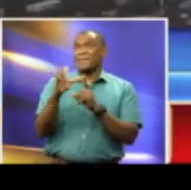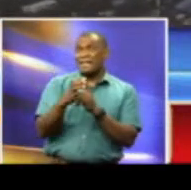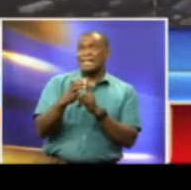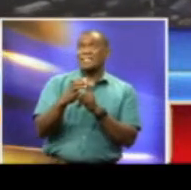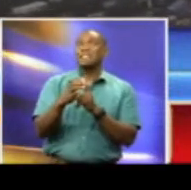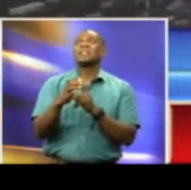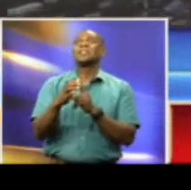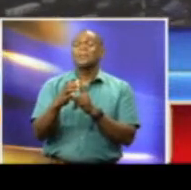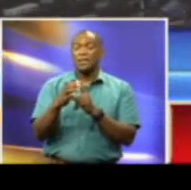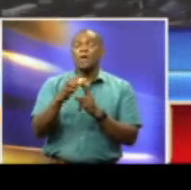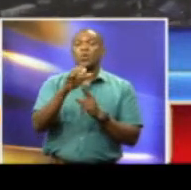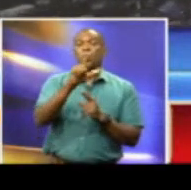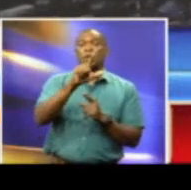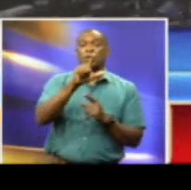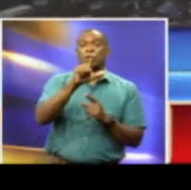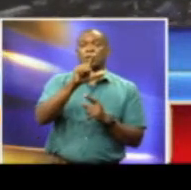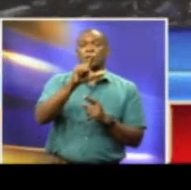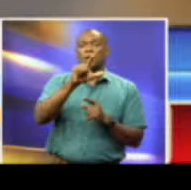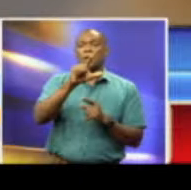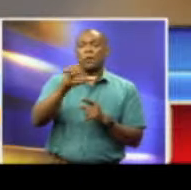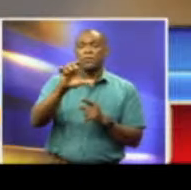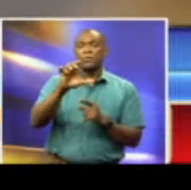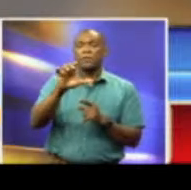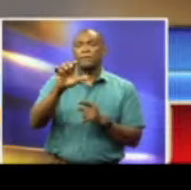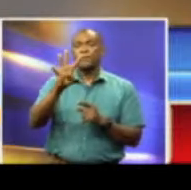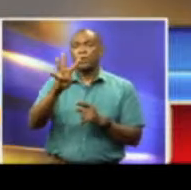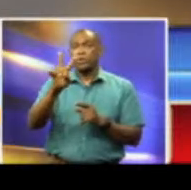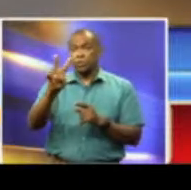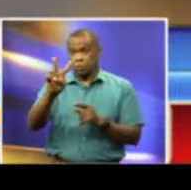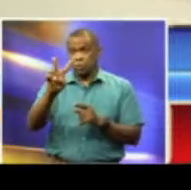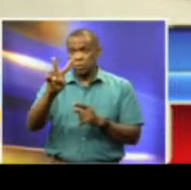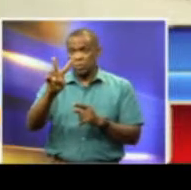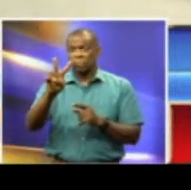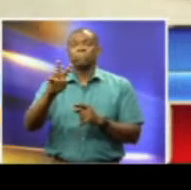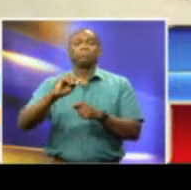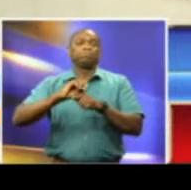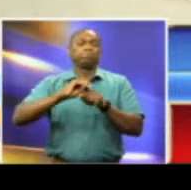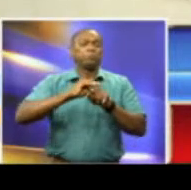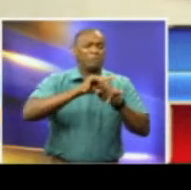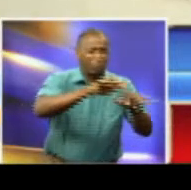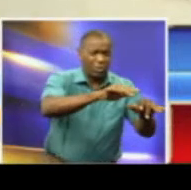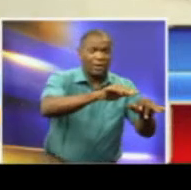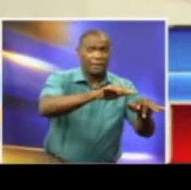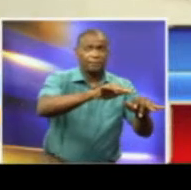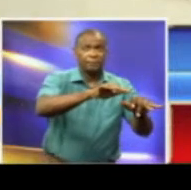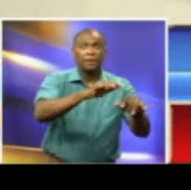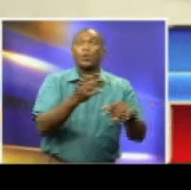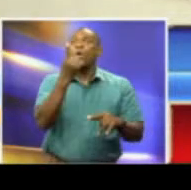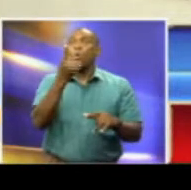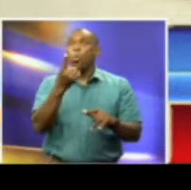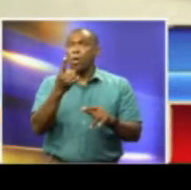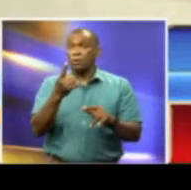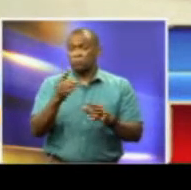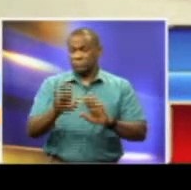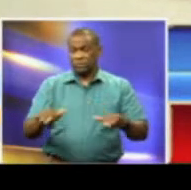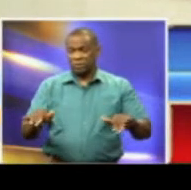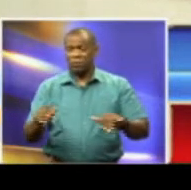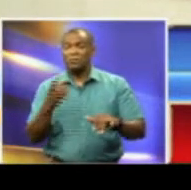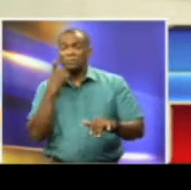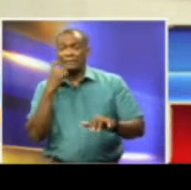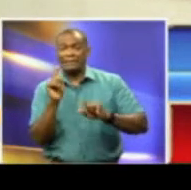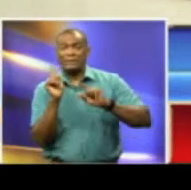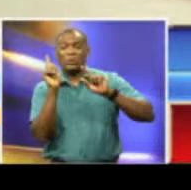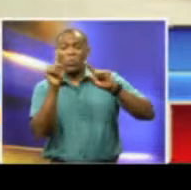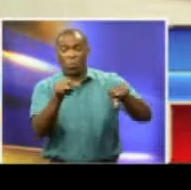case 142. Three of them are children. One of the children recently attended classes at the Maraval